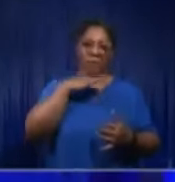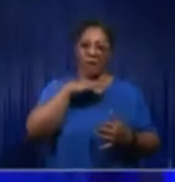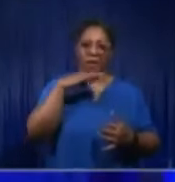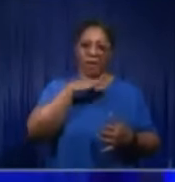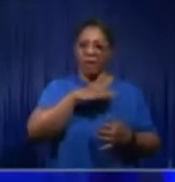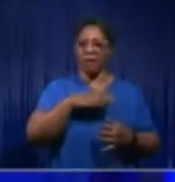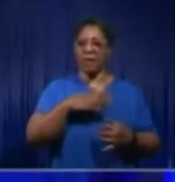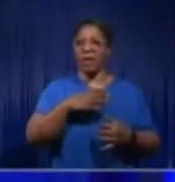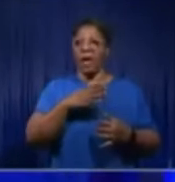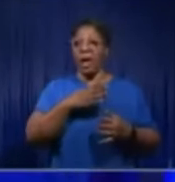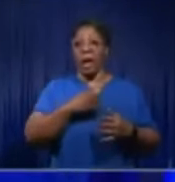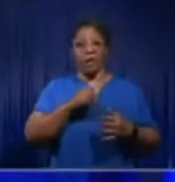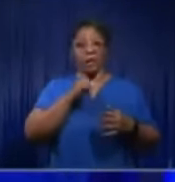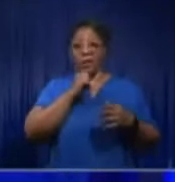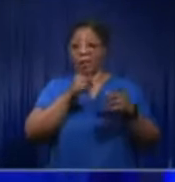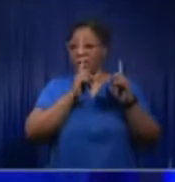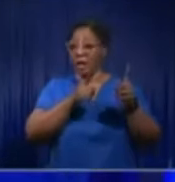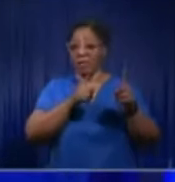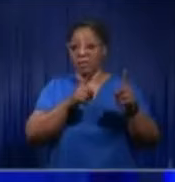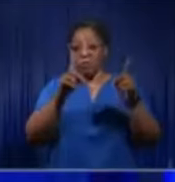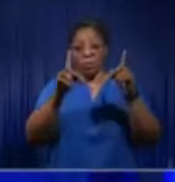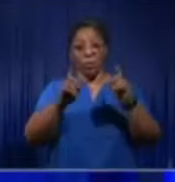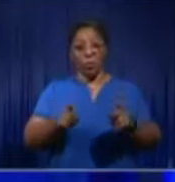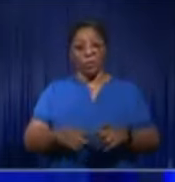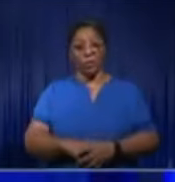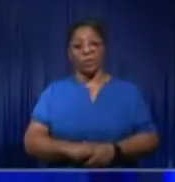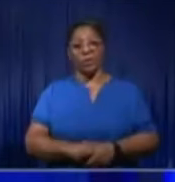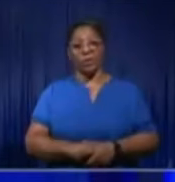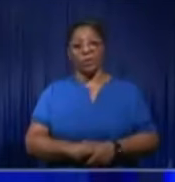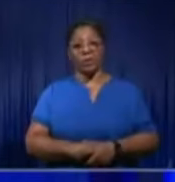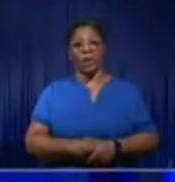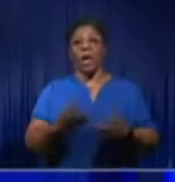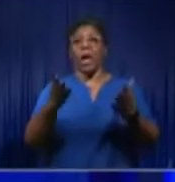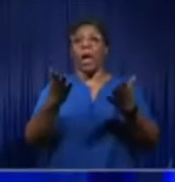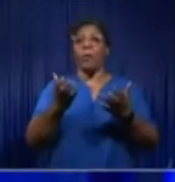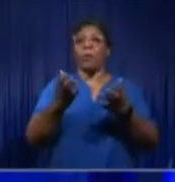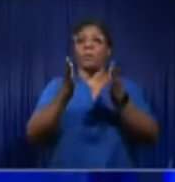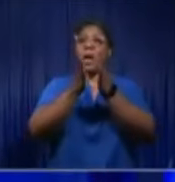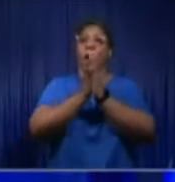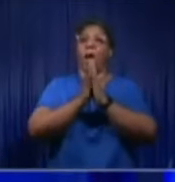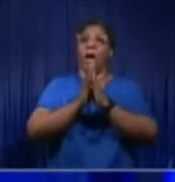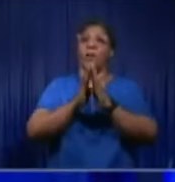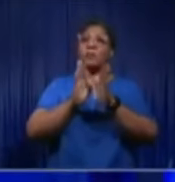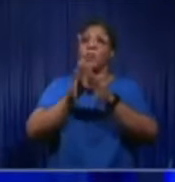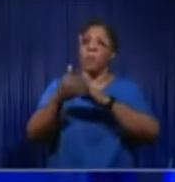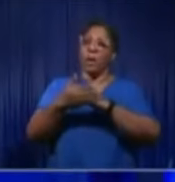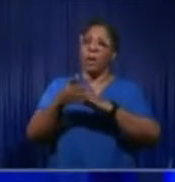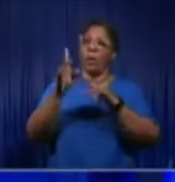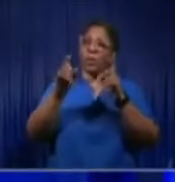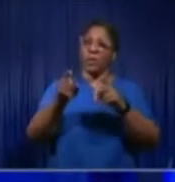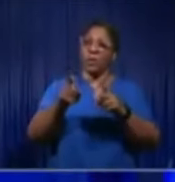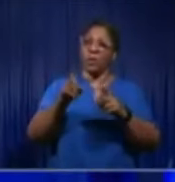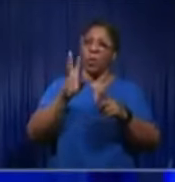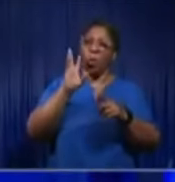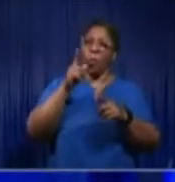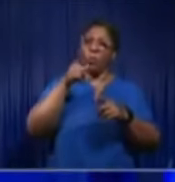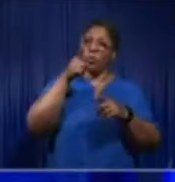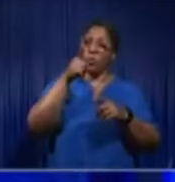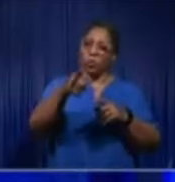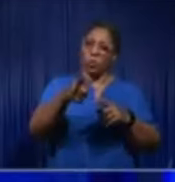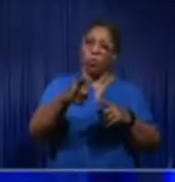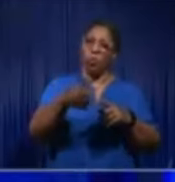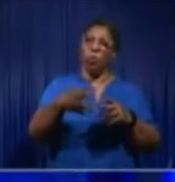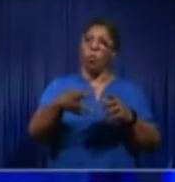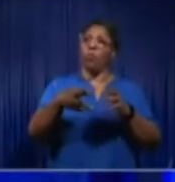questions. I want to ask Jamaica a question. Would you replace Desmond McKenzie with Natalie Nita Garvey?